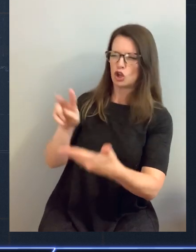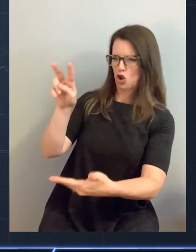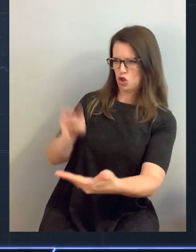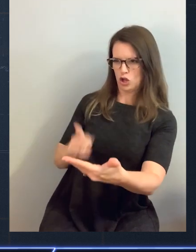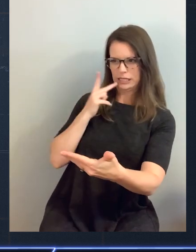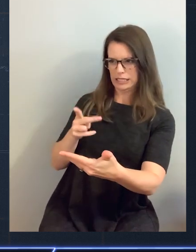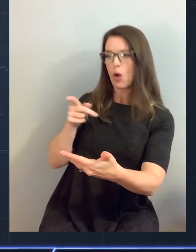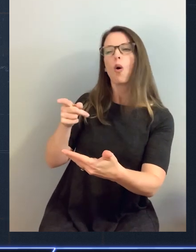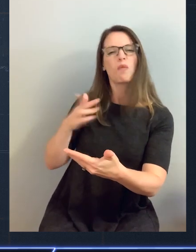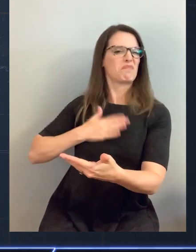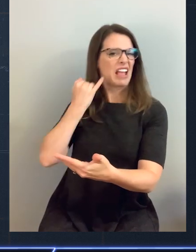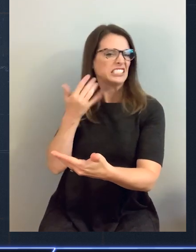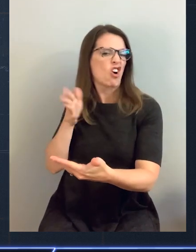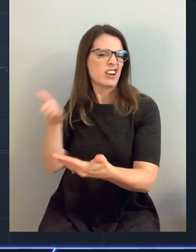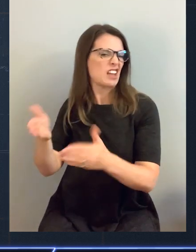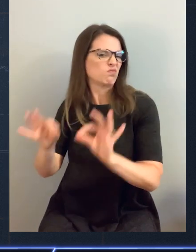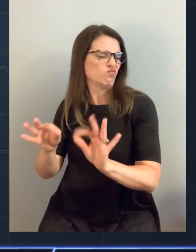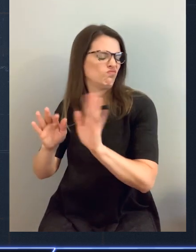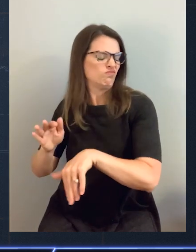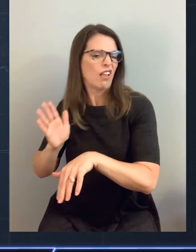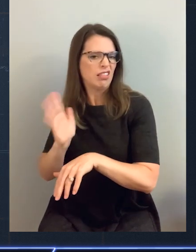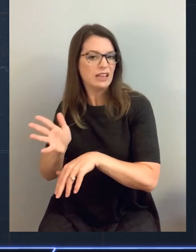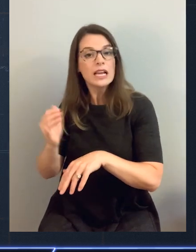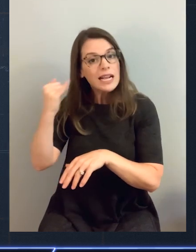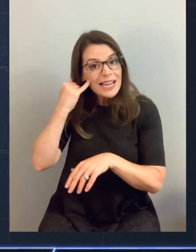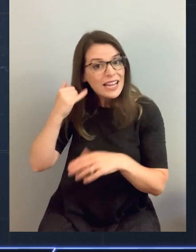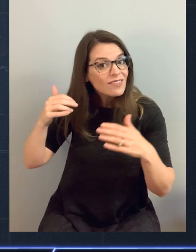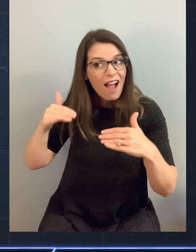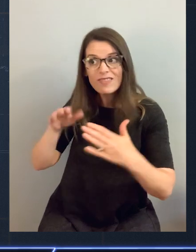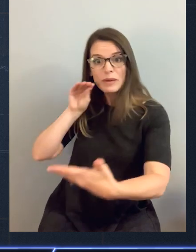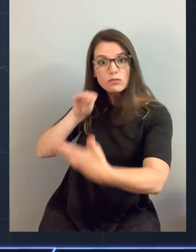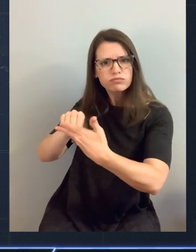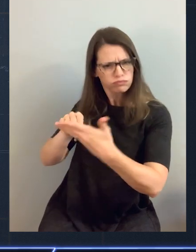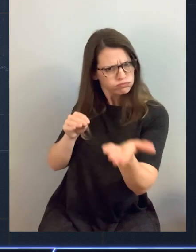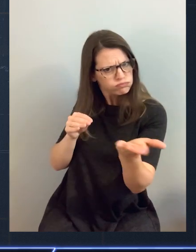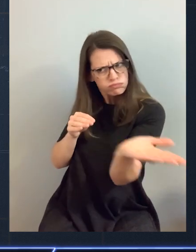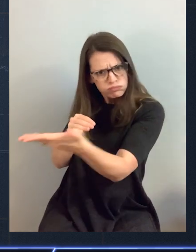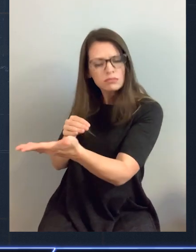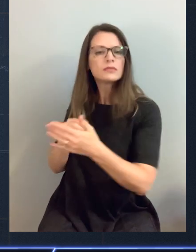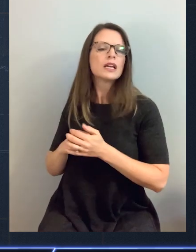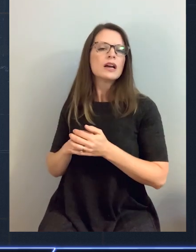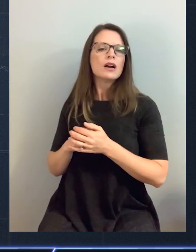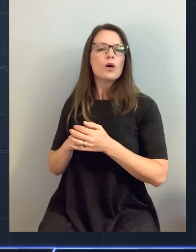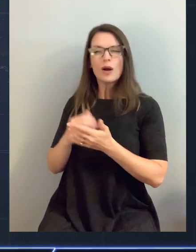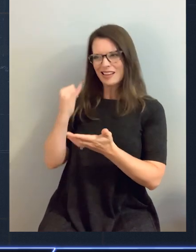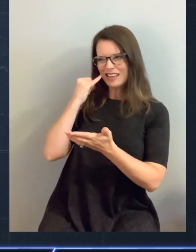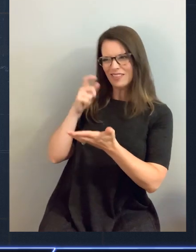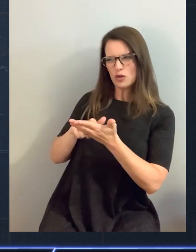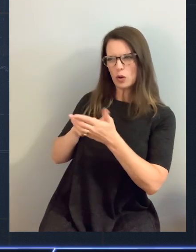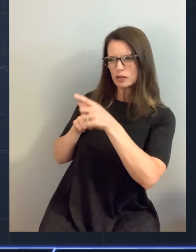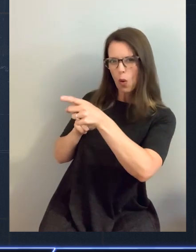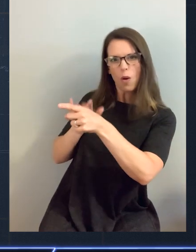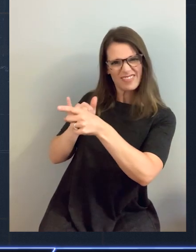a roadmap. Take a look at it. Make sure we don't already have your request. If we don't have it, go ahead and add your request into there.